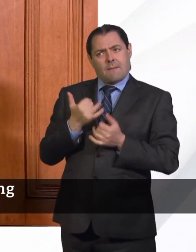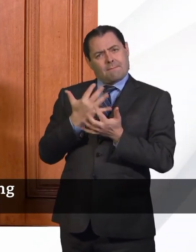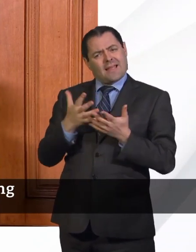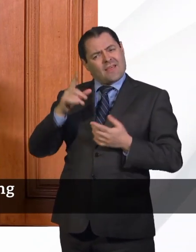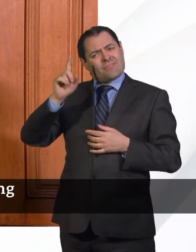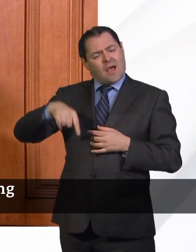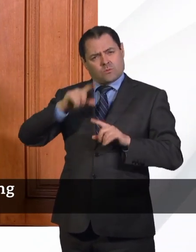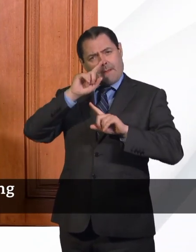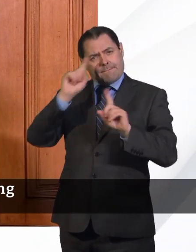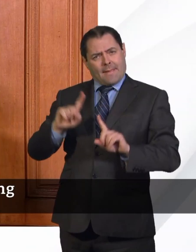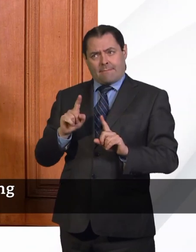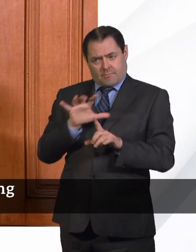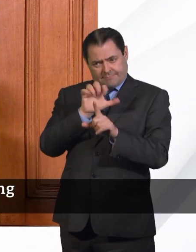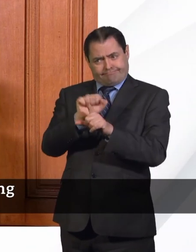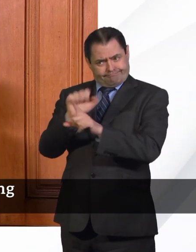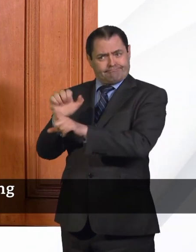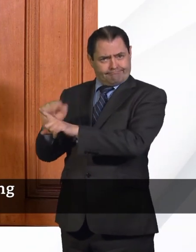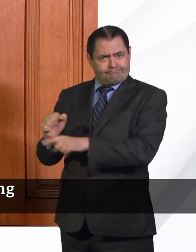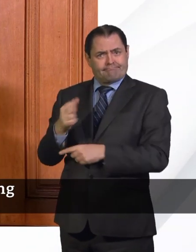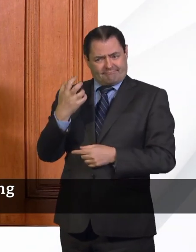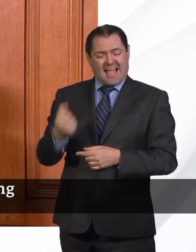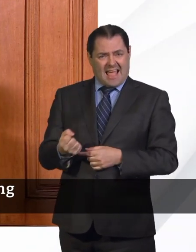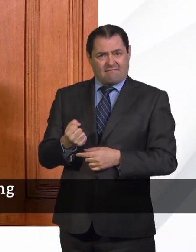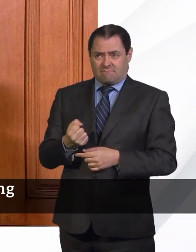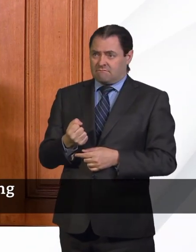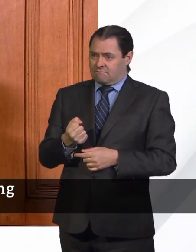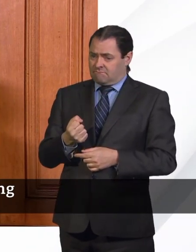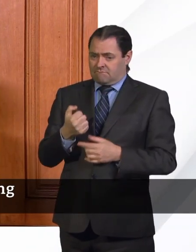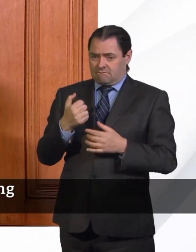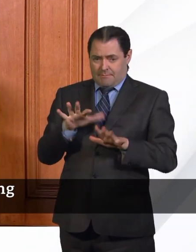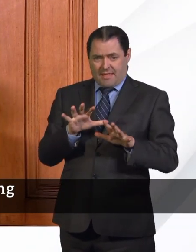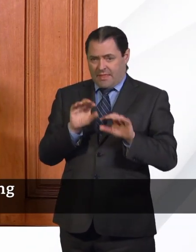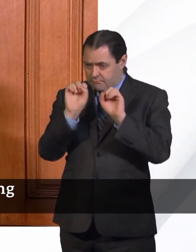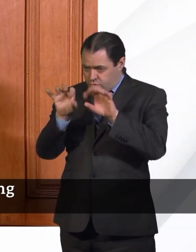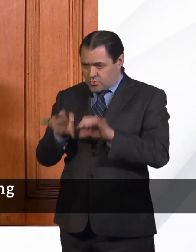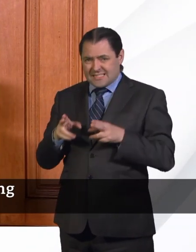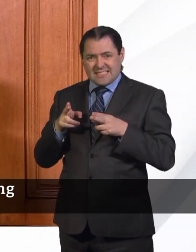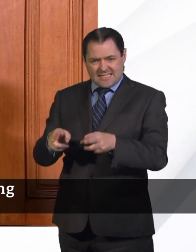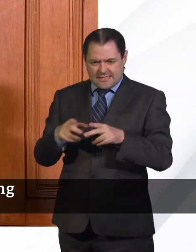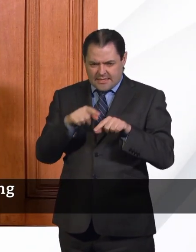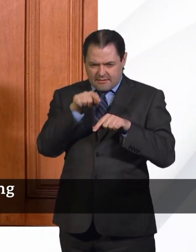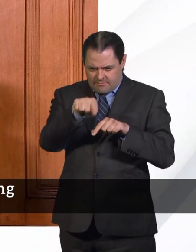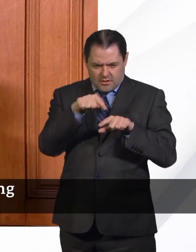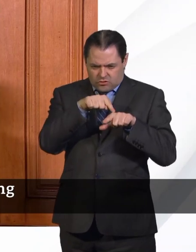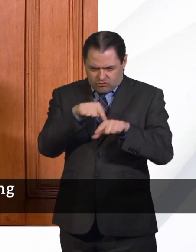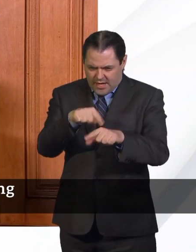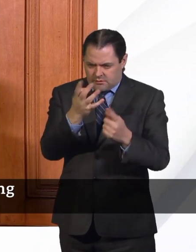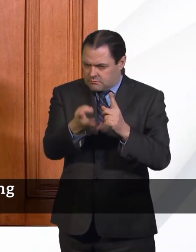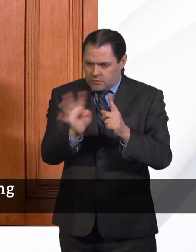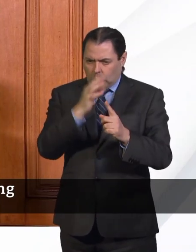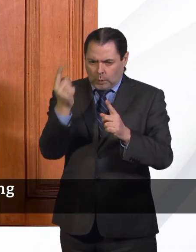people already who have tested positive who have been successfully fed into the test and trace programme. And they are